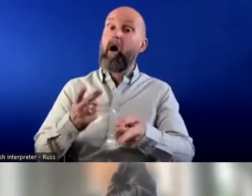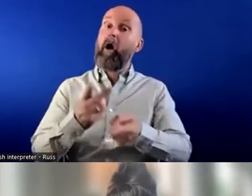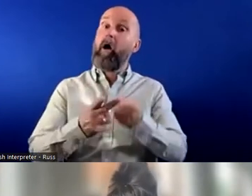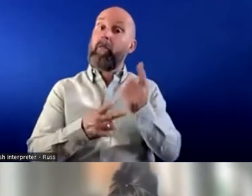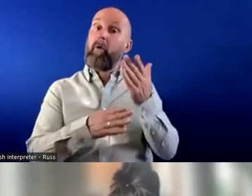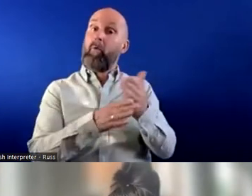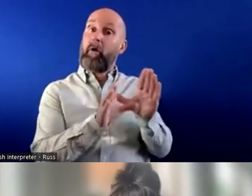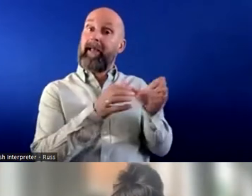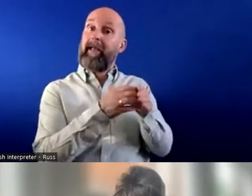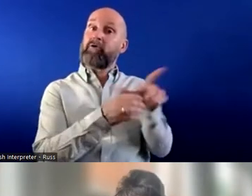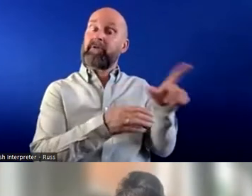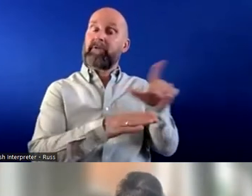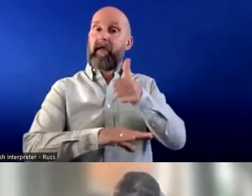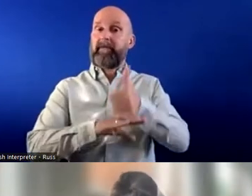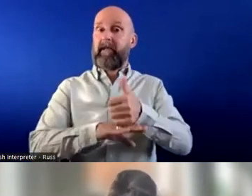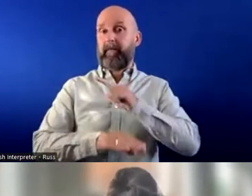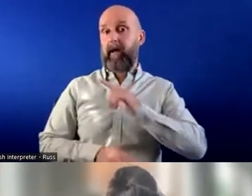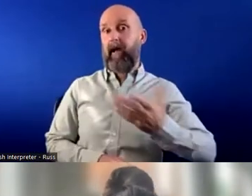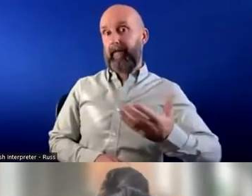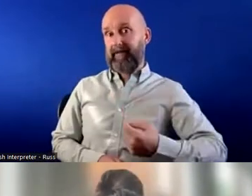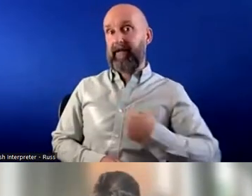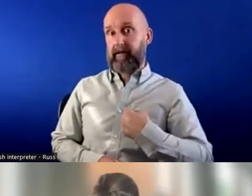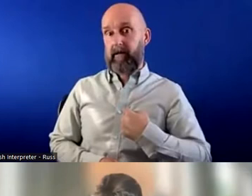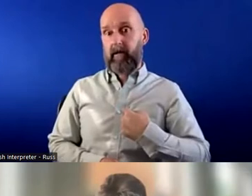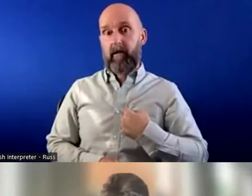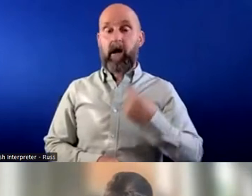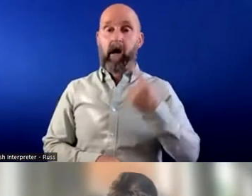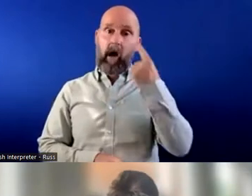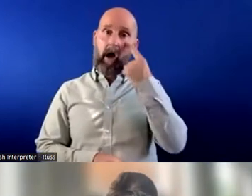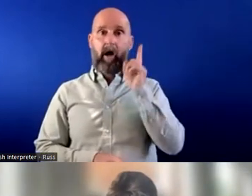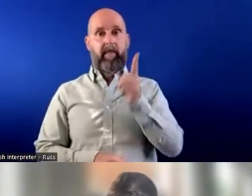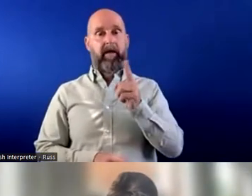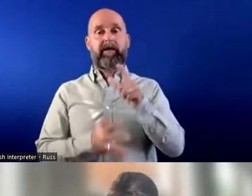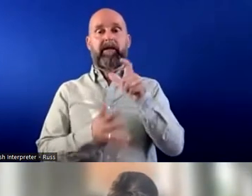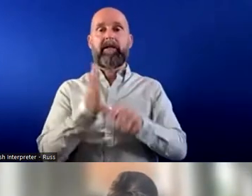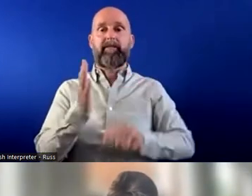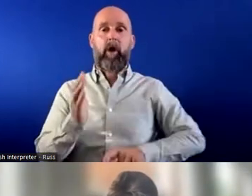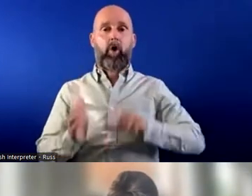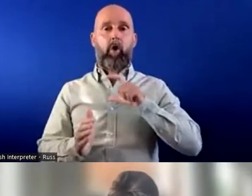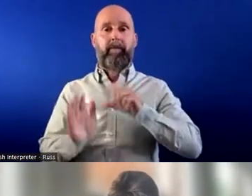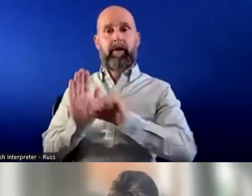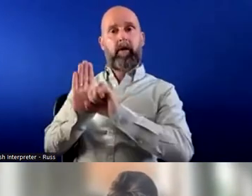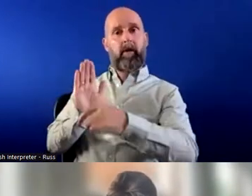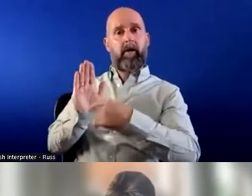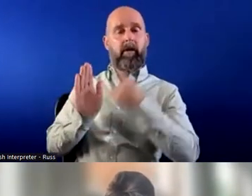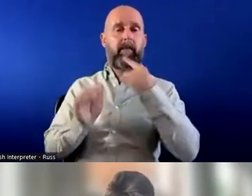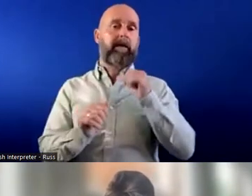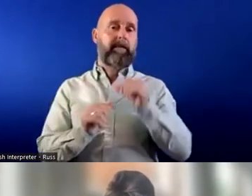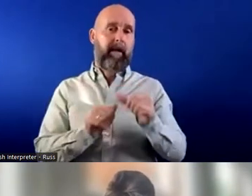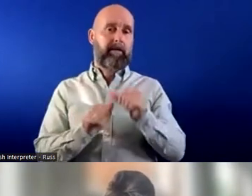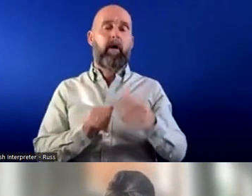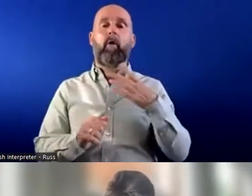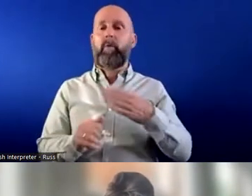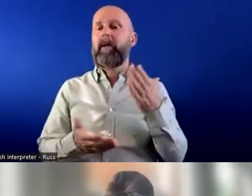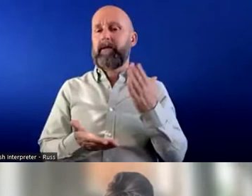I've now started my own business and I can now see the benefits of that I think more awareness of the disability confidence scheme is